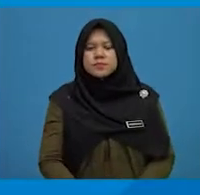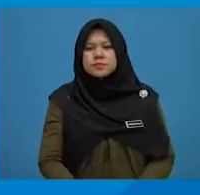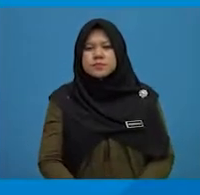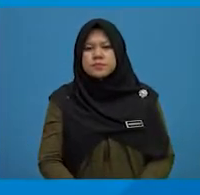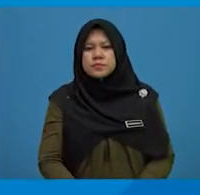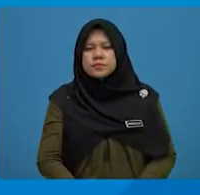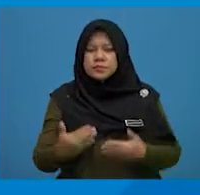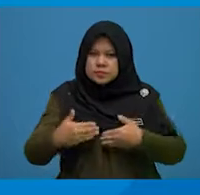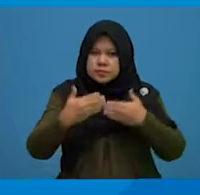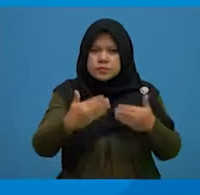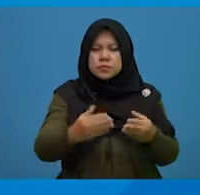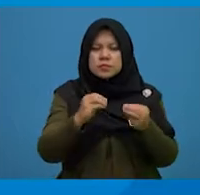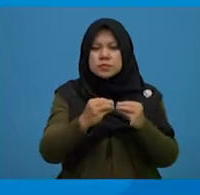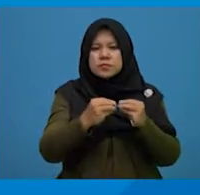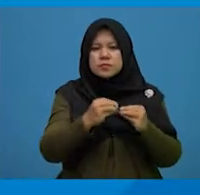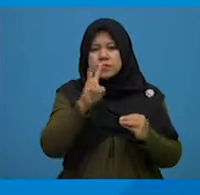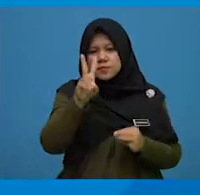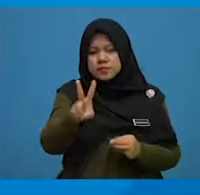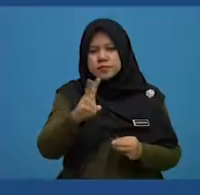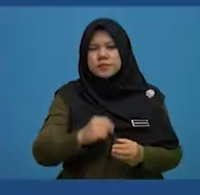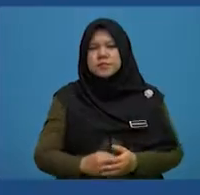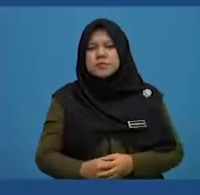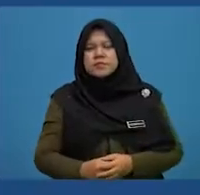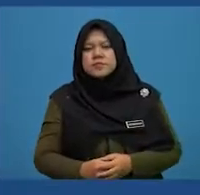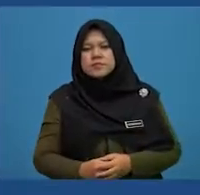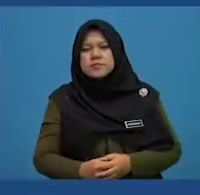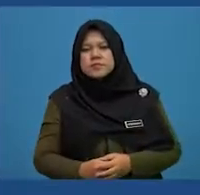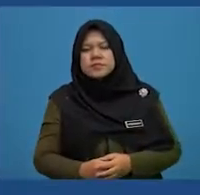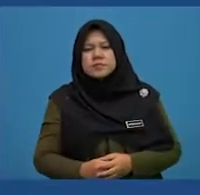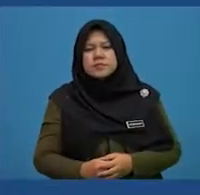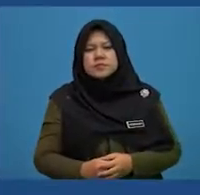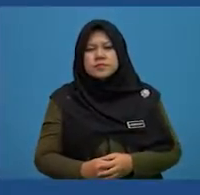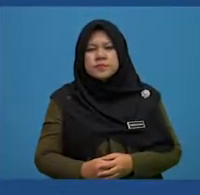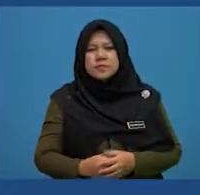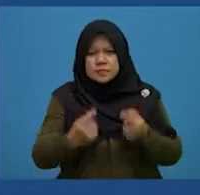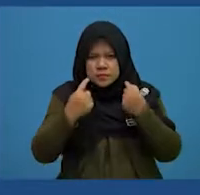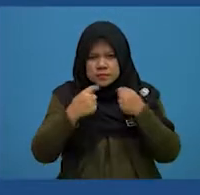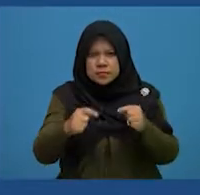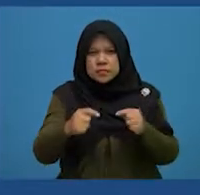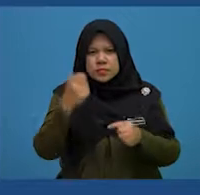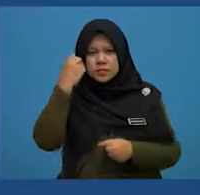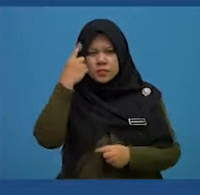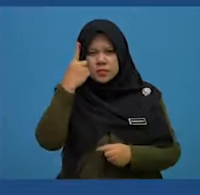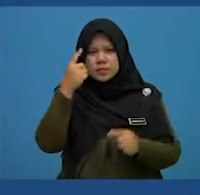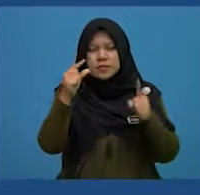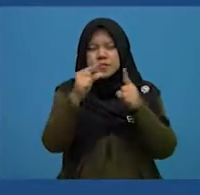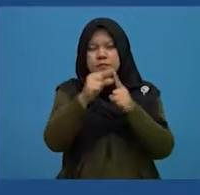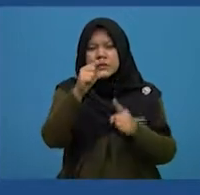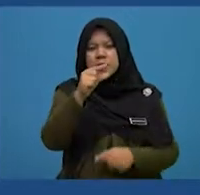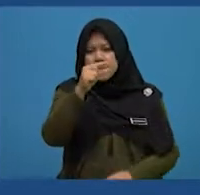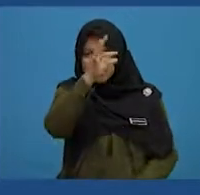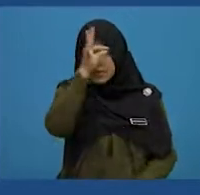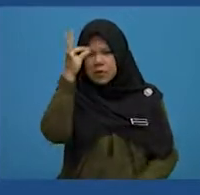Let's move on with tip 2. Tip 2 is try to understand an unfamiliar